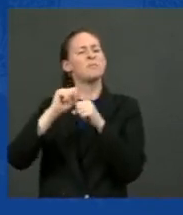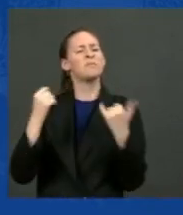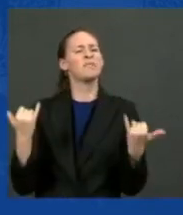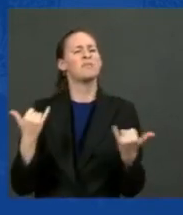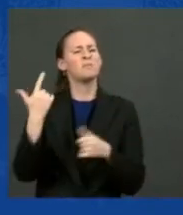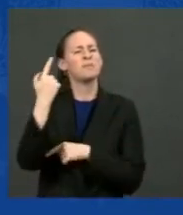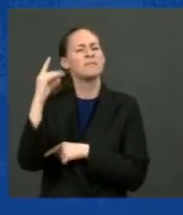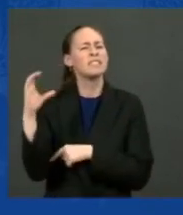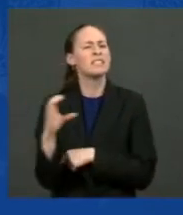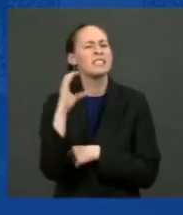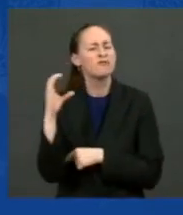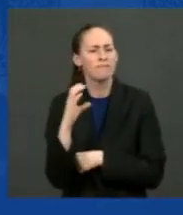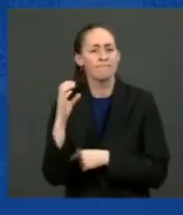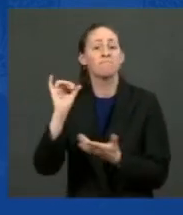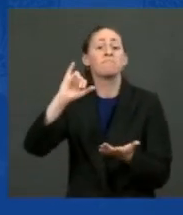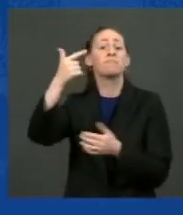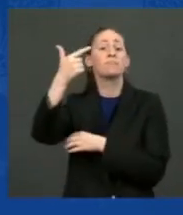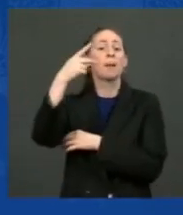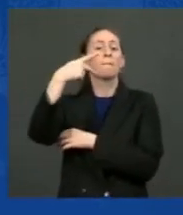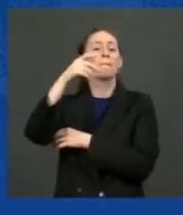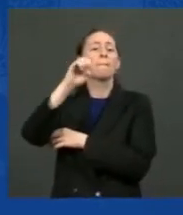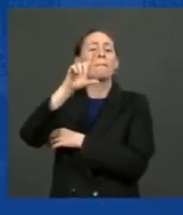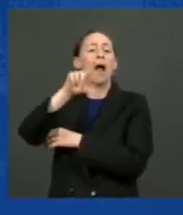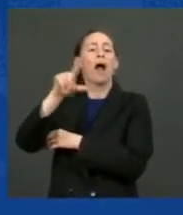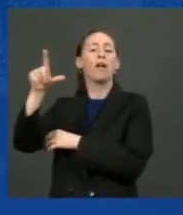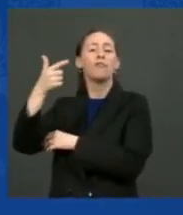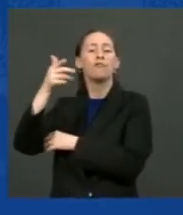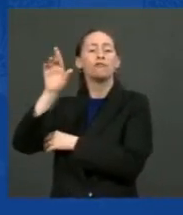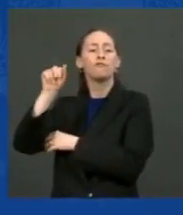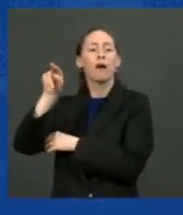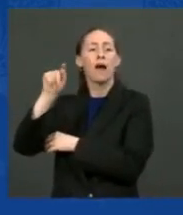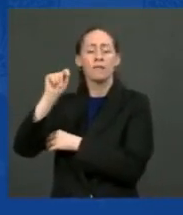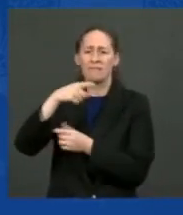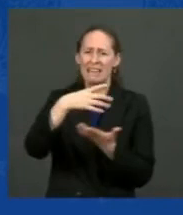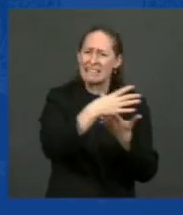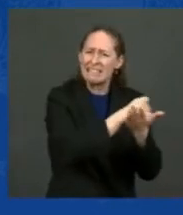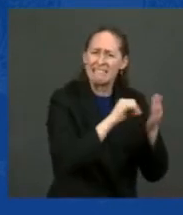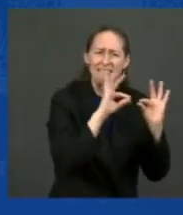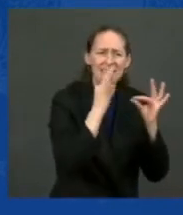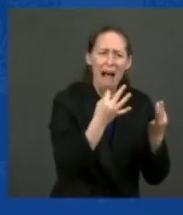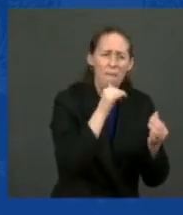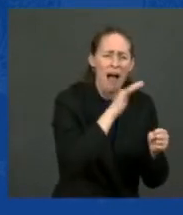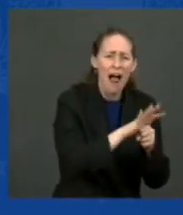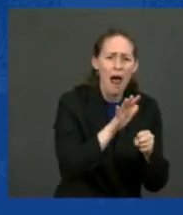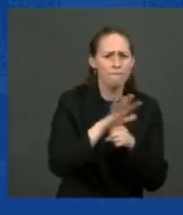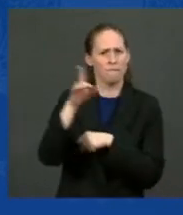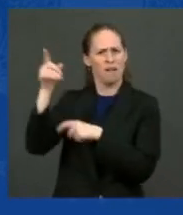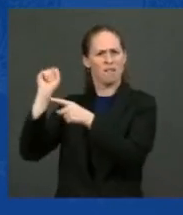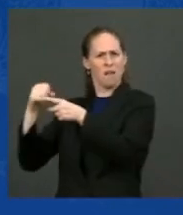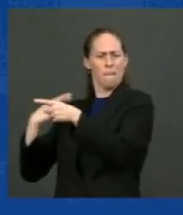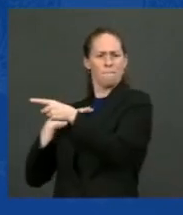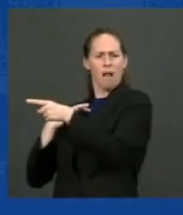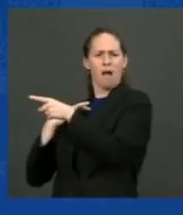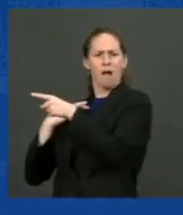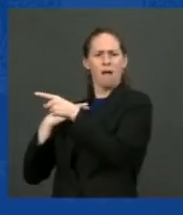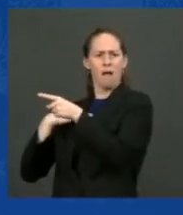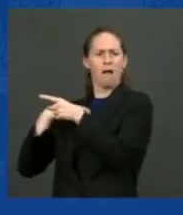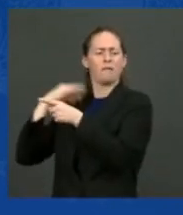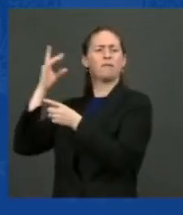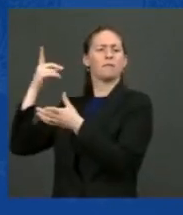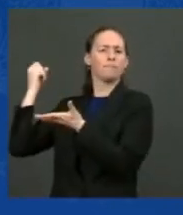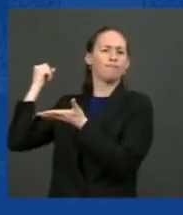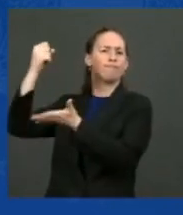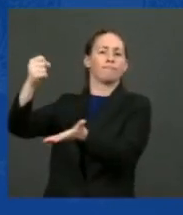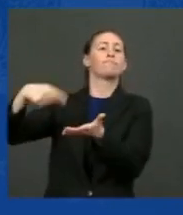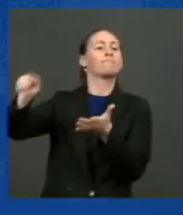grants. They're grants for kids making families less than 50 grand, helping their folks, helping them get through community college or